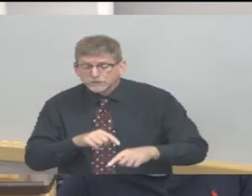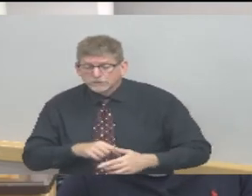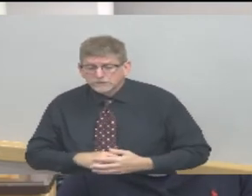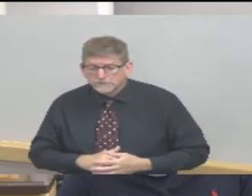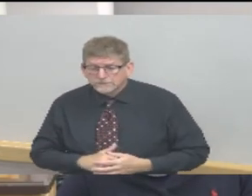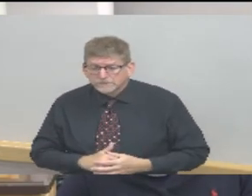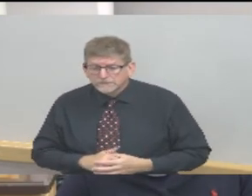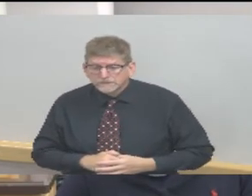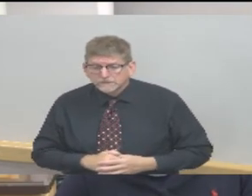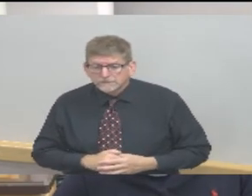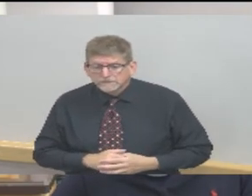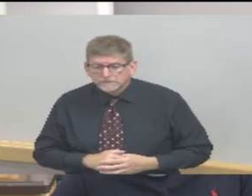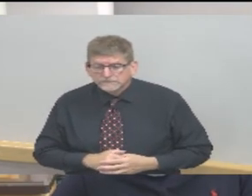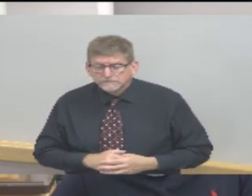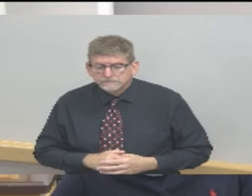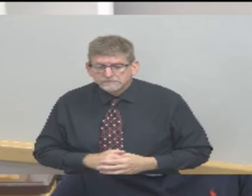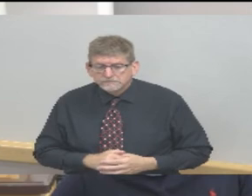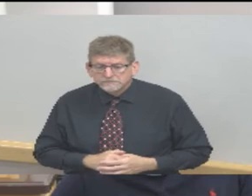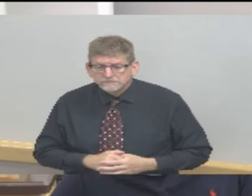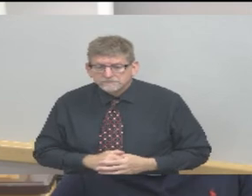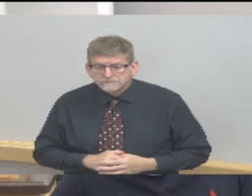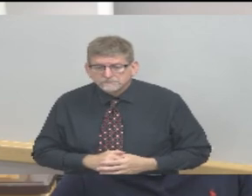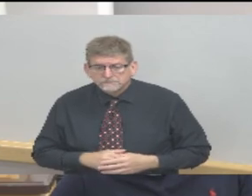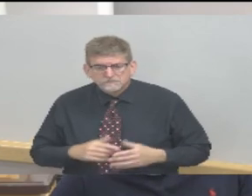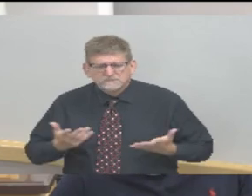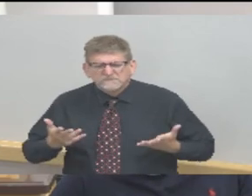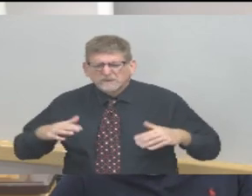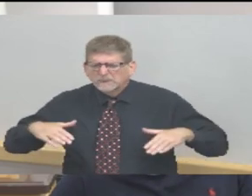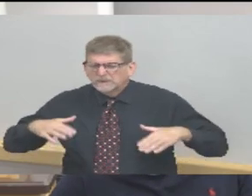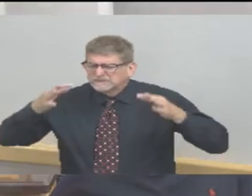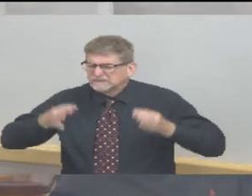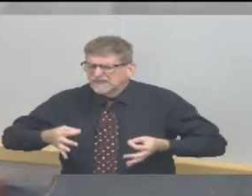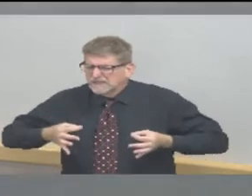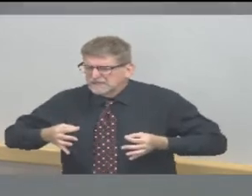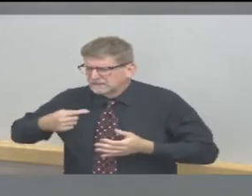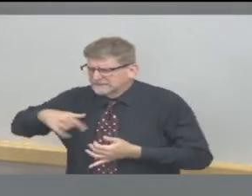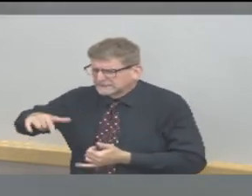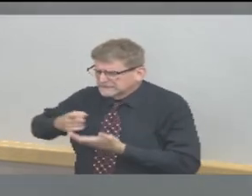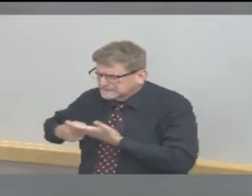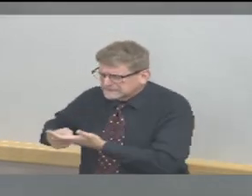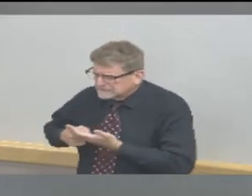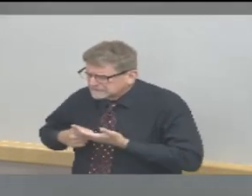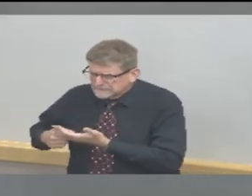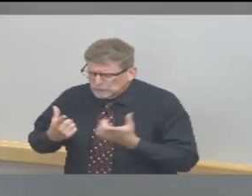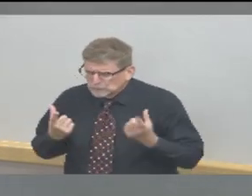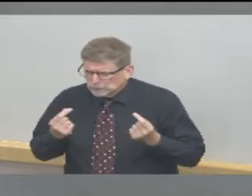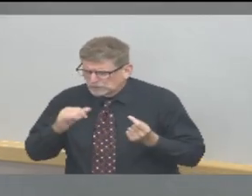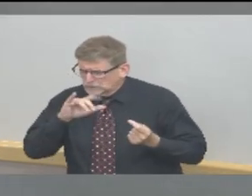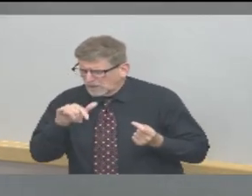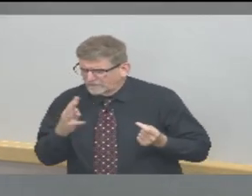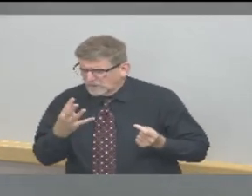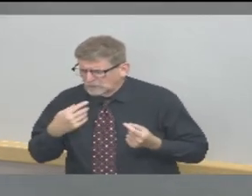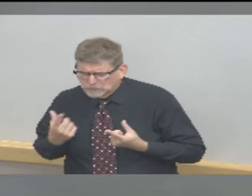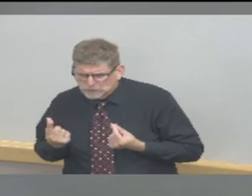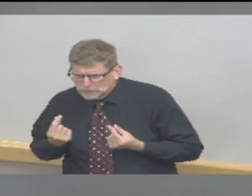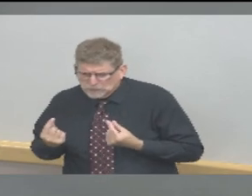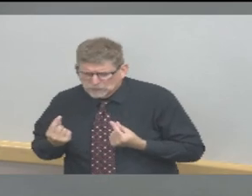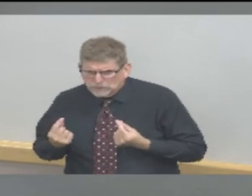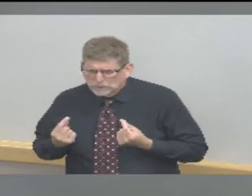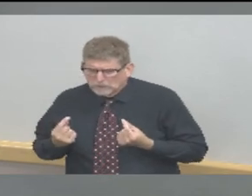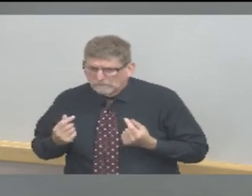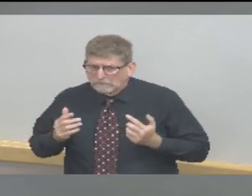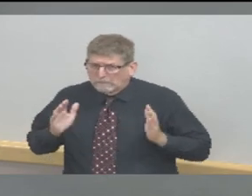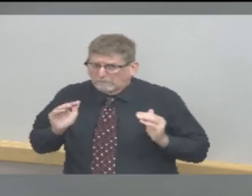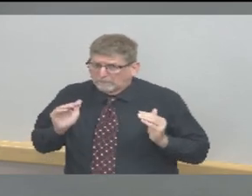We are in discussions about that very topic and hope to have a